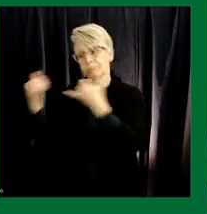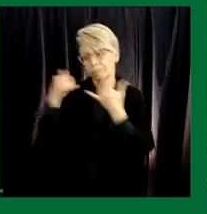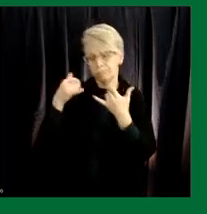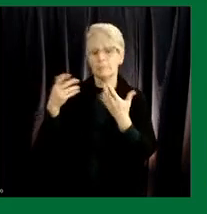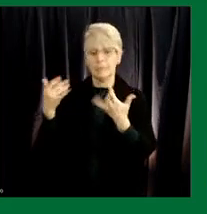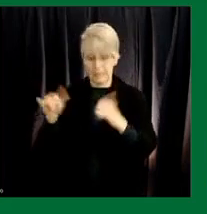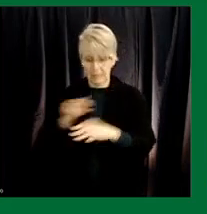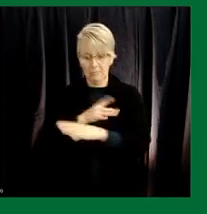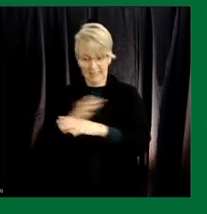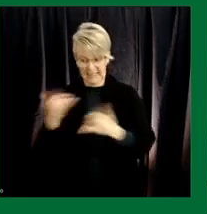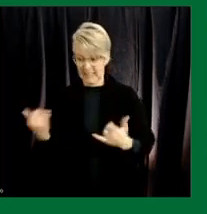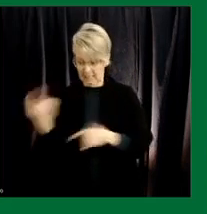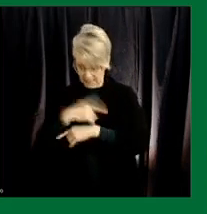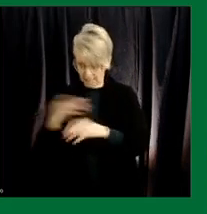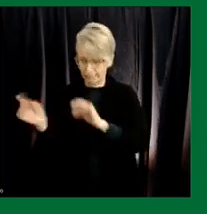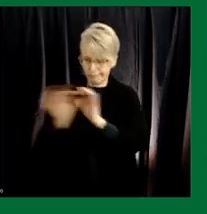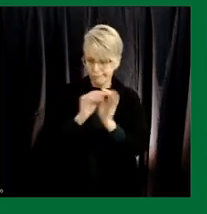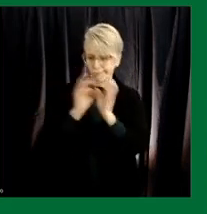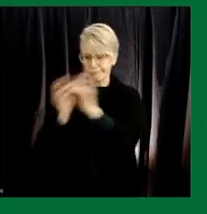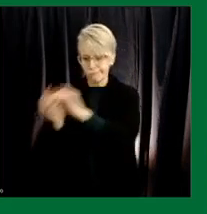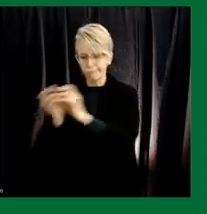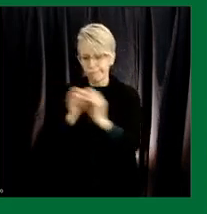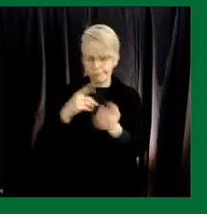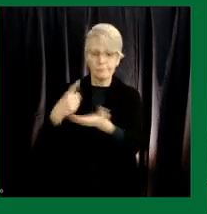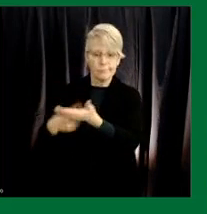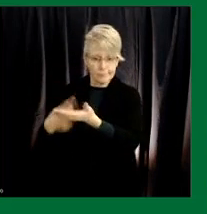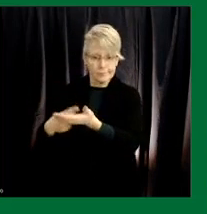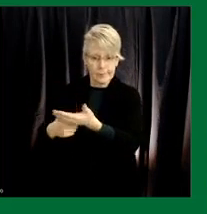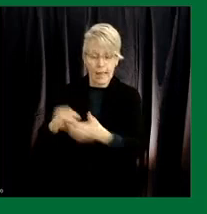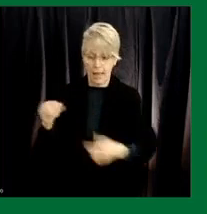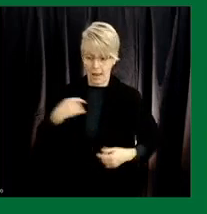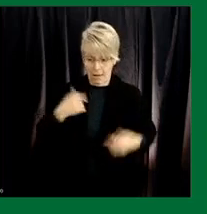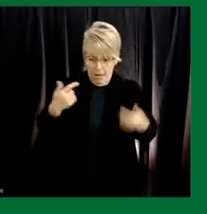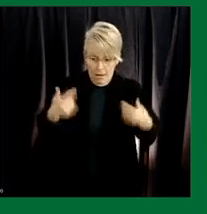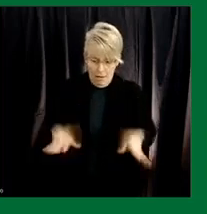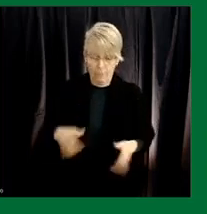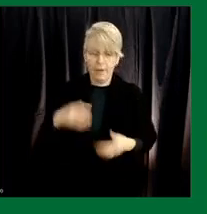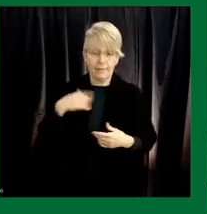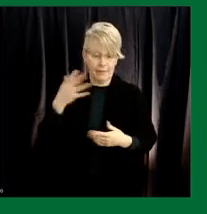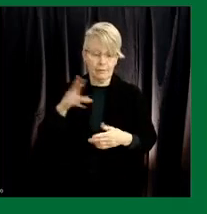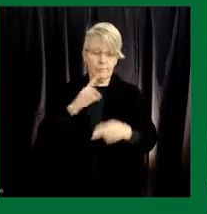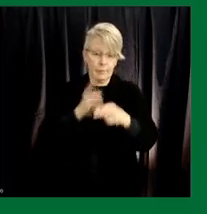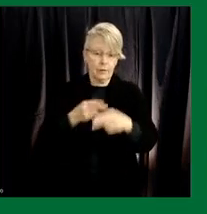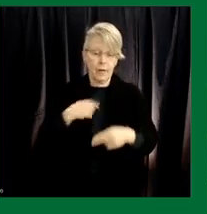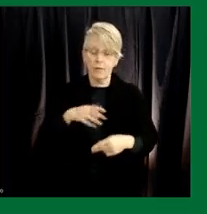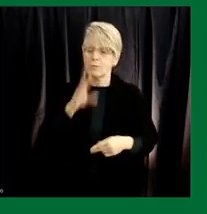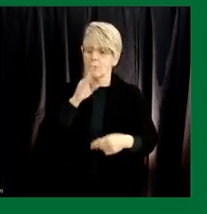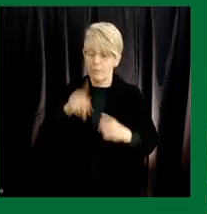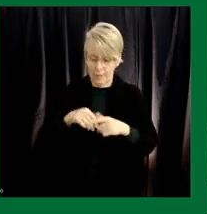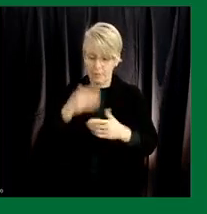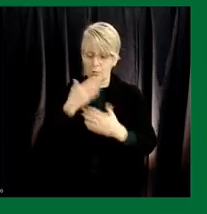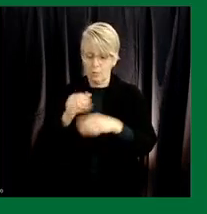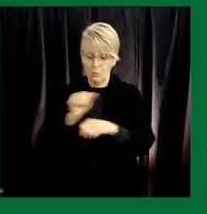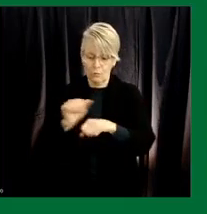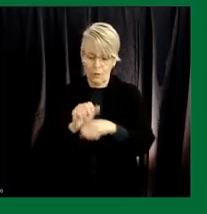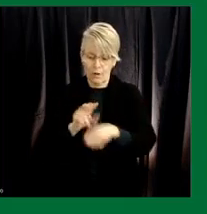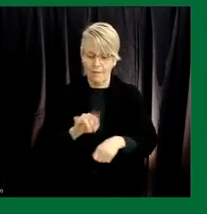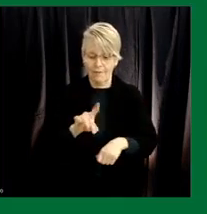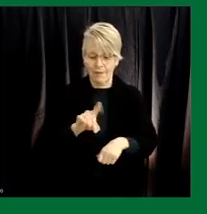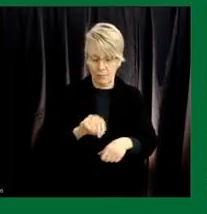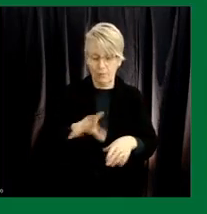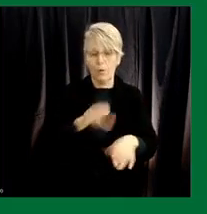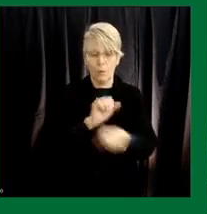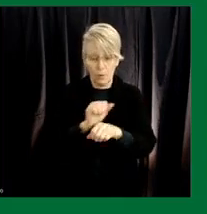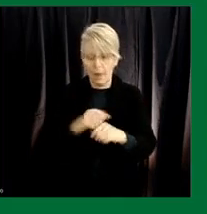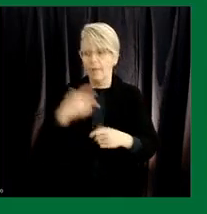up to and including today and i as well have spoken as i said with respect to the good work that veto intervac does with the prime minister